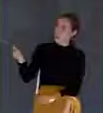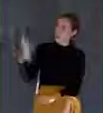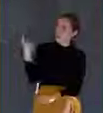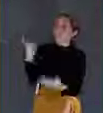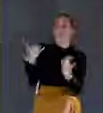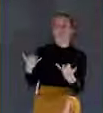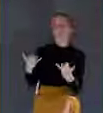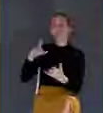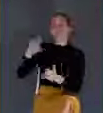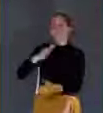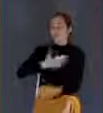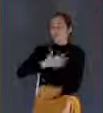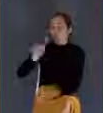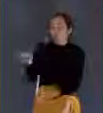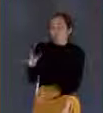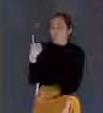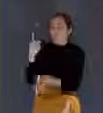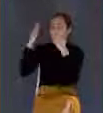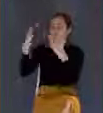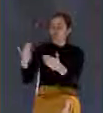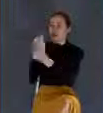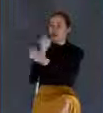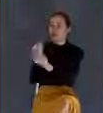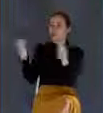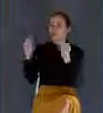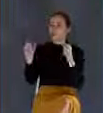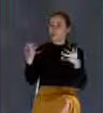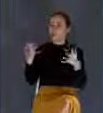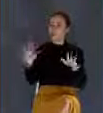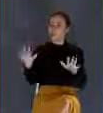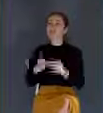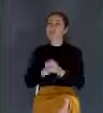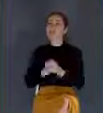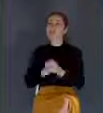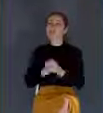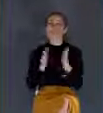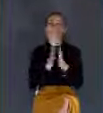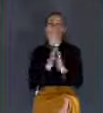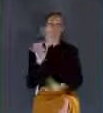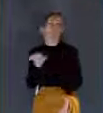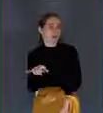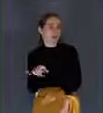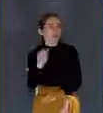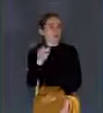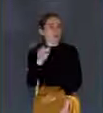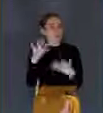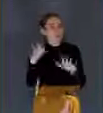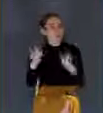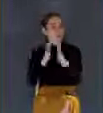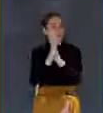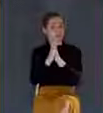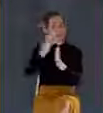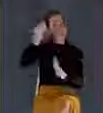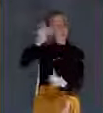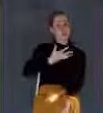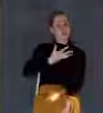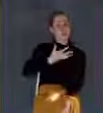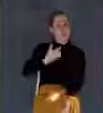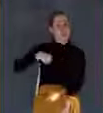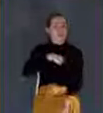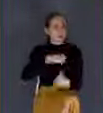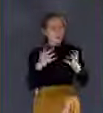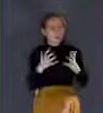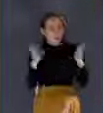As my only source of salvation. Save me. Pray that. friend, if you have, let us know. We want to rejoice with you. We want to encourage you